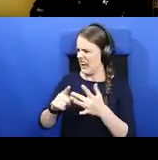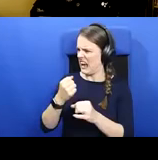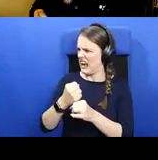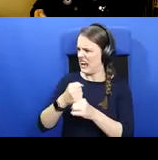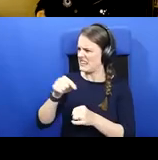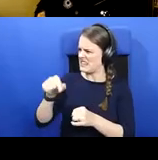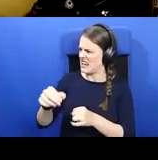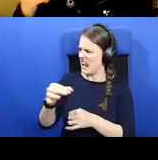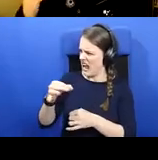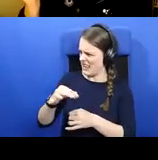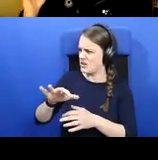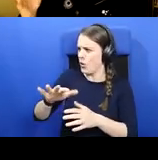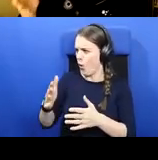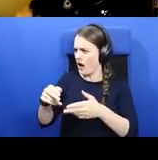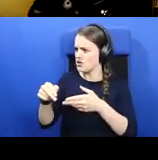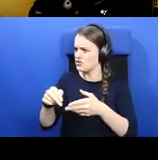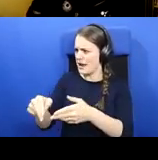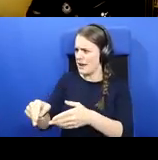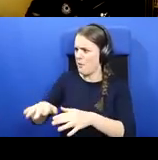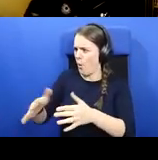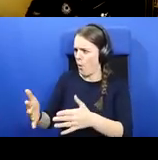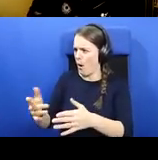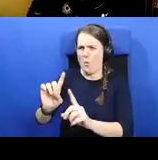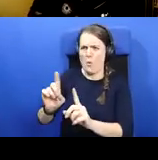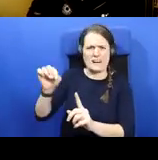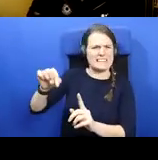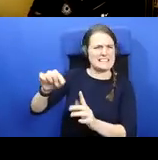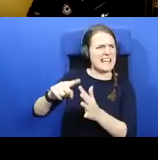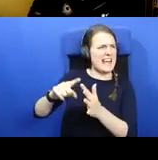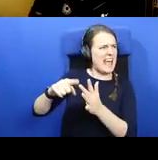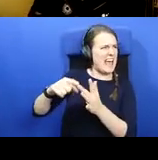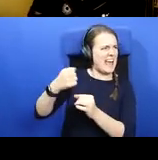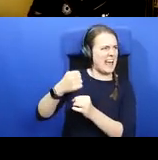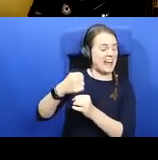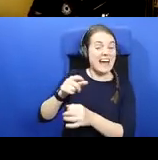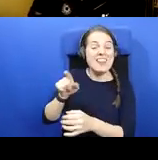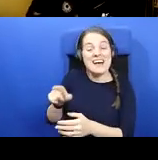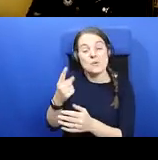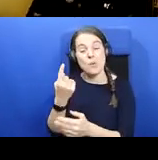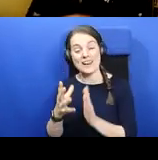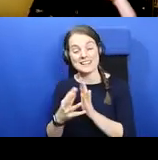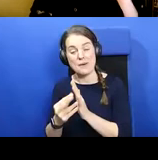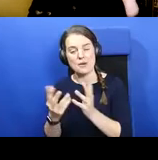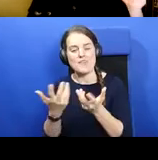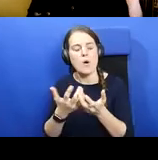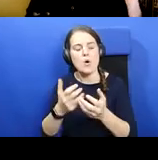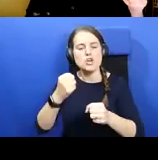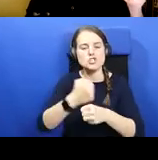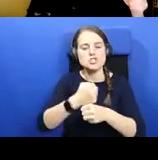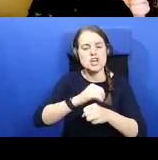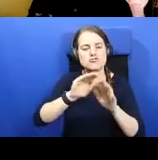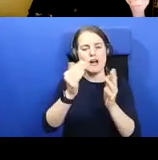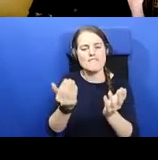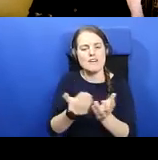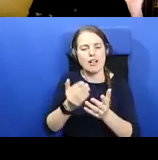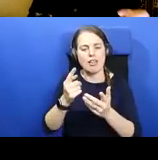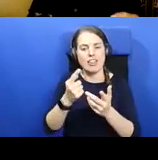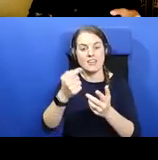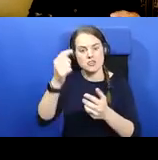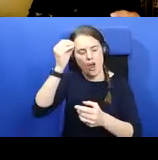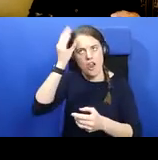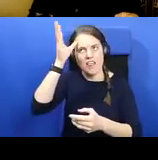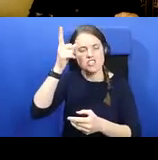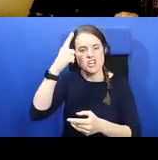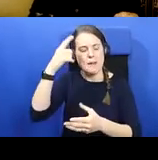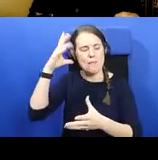But it's just an example of sometimes how geographical knowledge can be lost. But the two cults I really want to look on in a